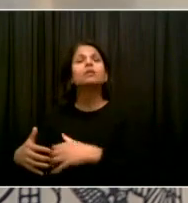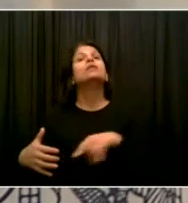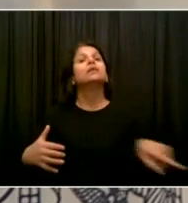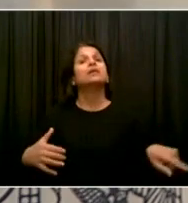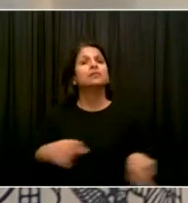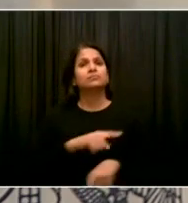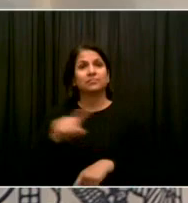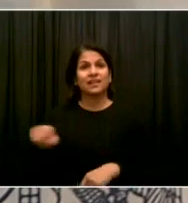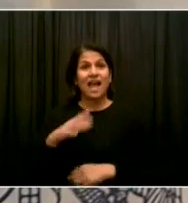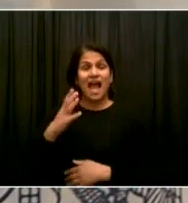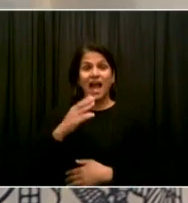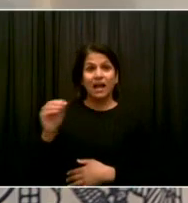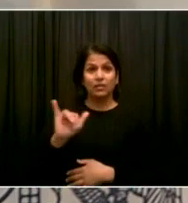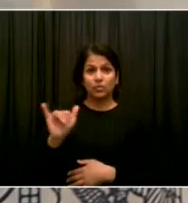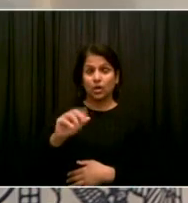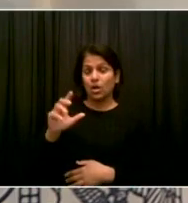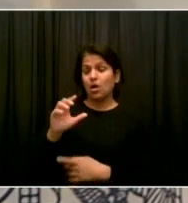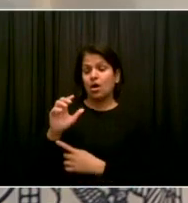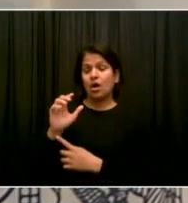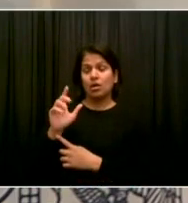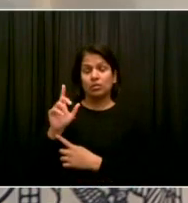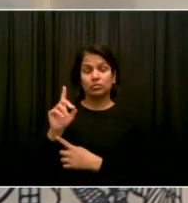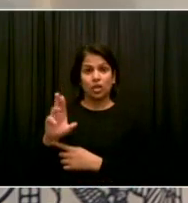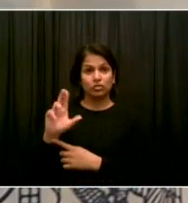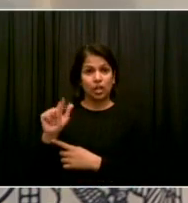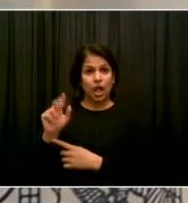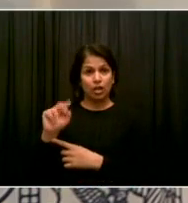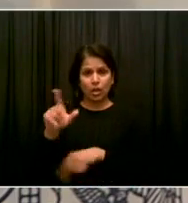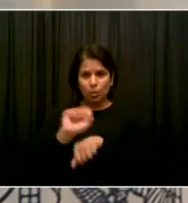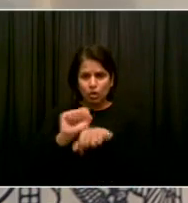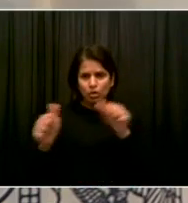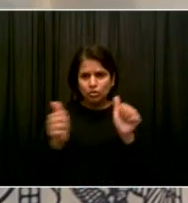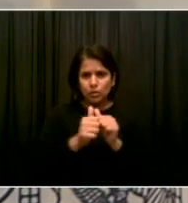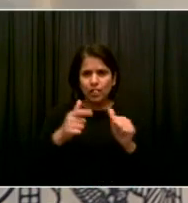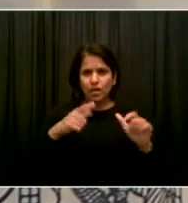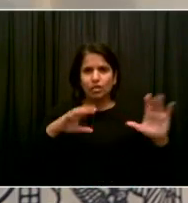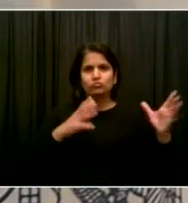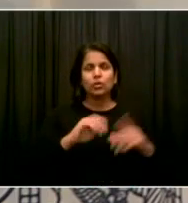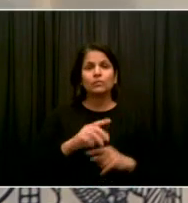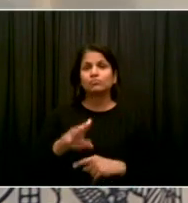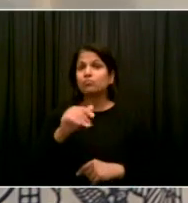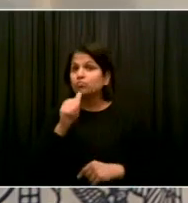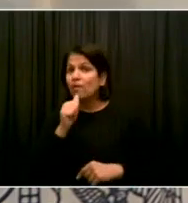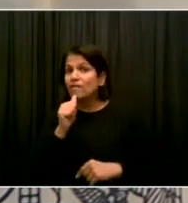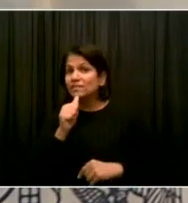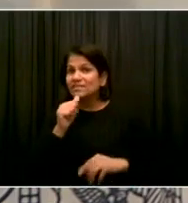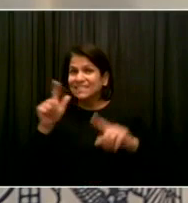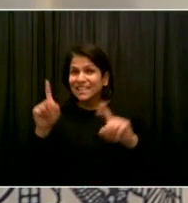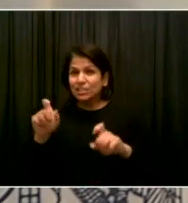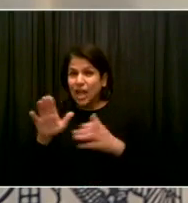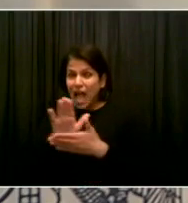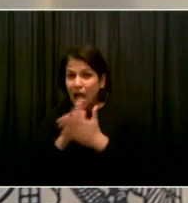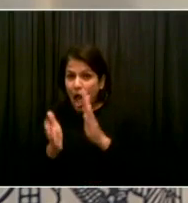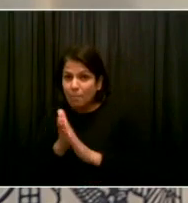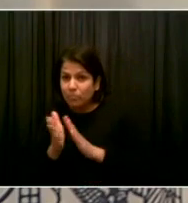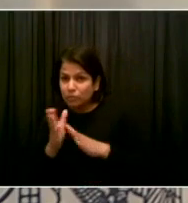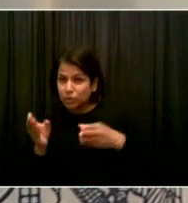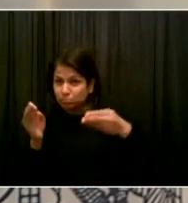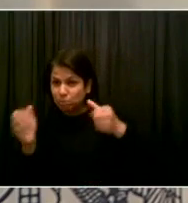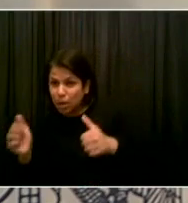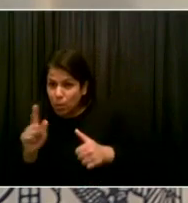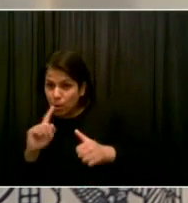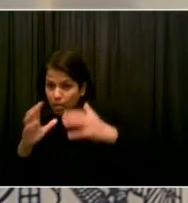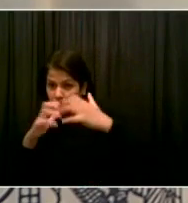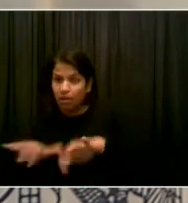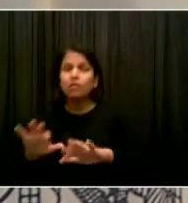those same principles to make sure these private vendors are doing their jobs. So Mitch, if you could speak to how you make sure all the sites, including the private